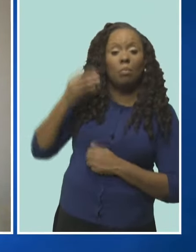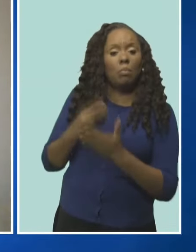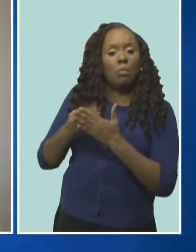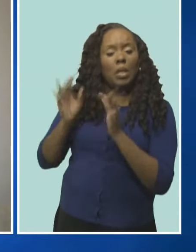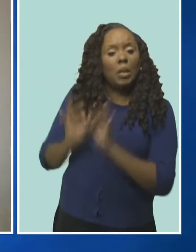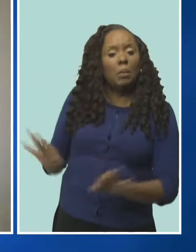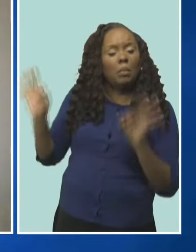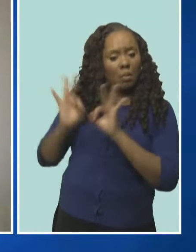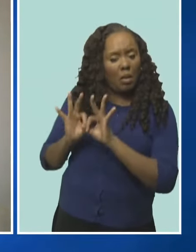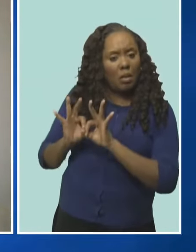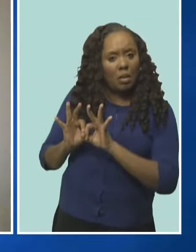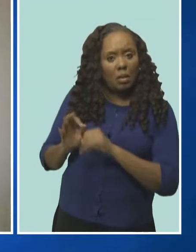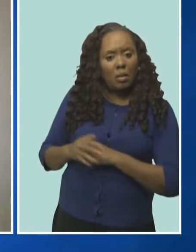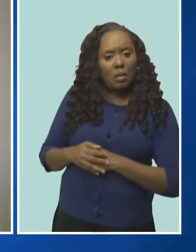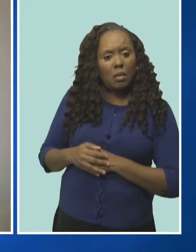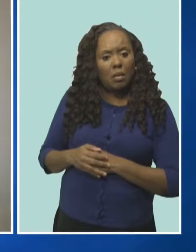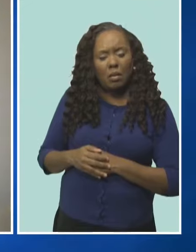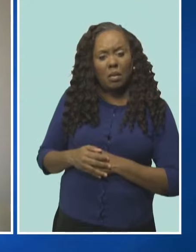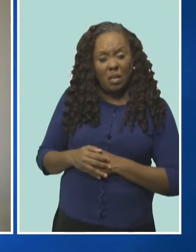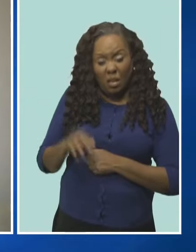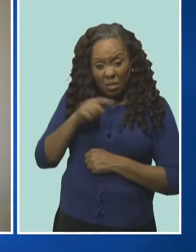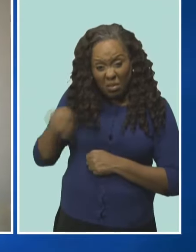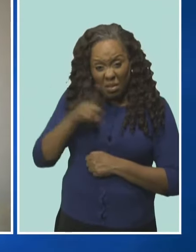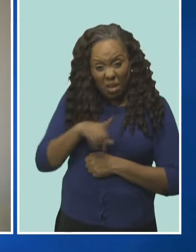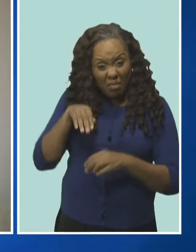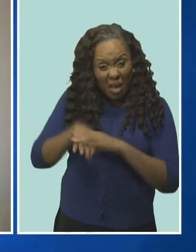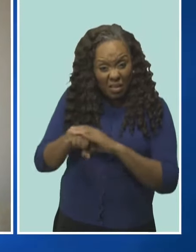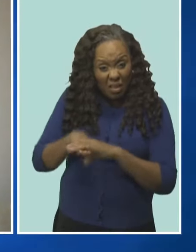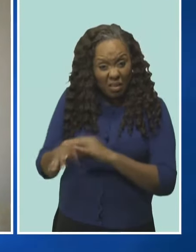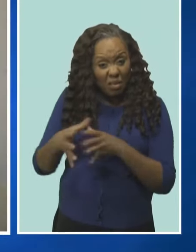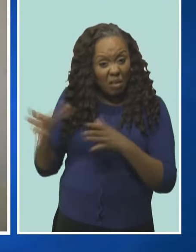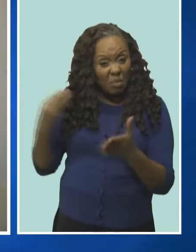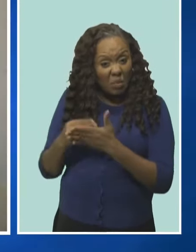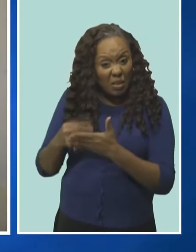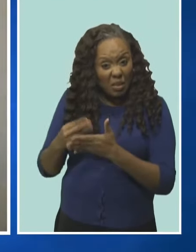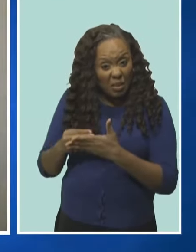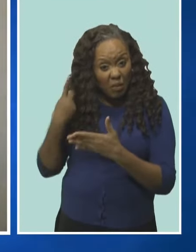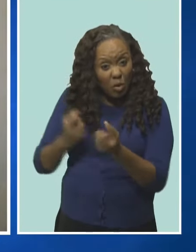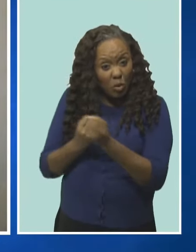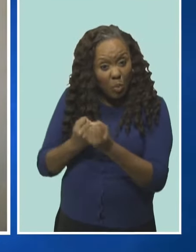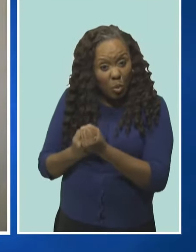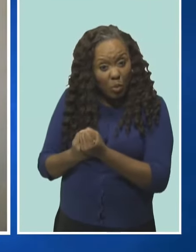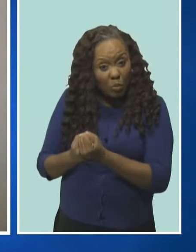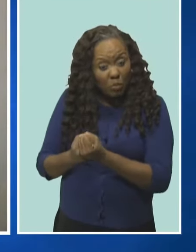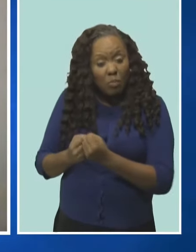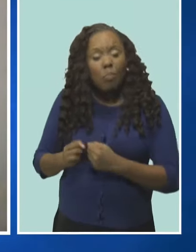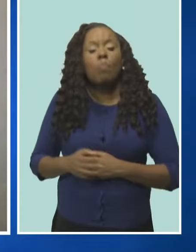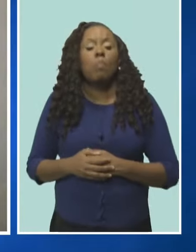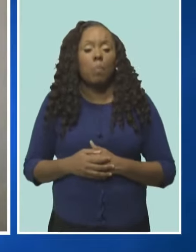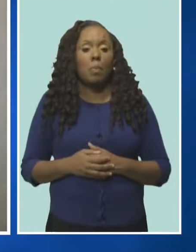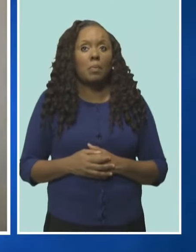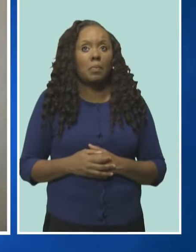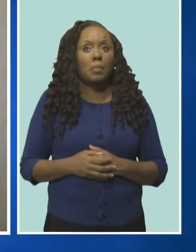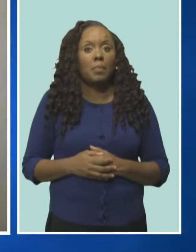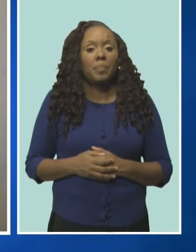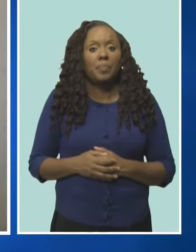has the sector been able to access the steady sources of funding? Well, coming out of the COVID